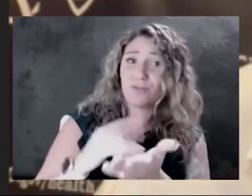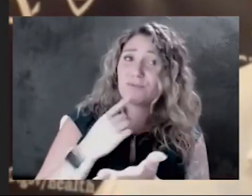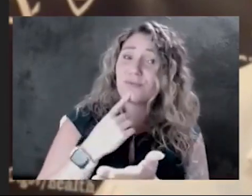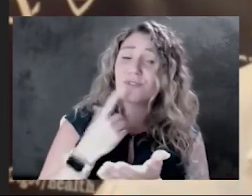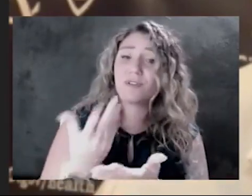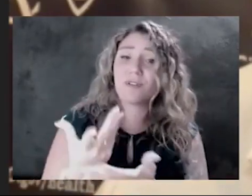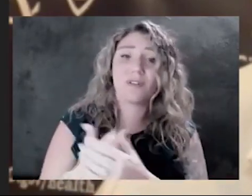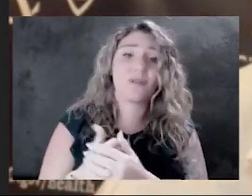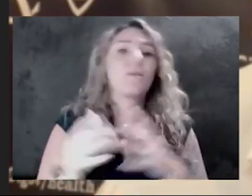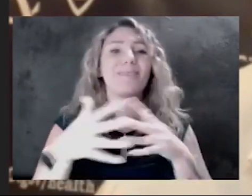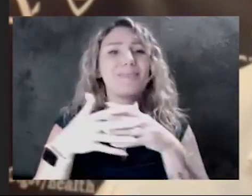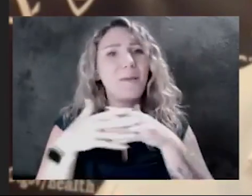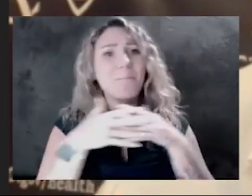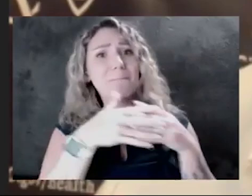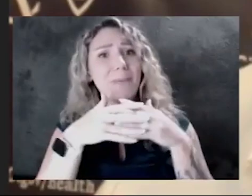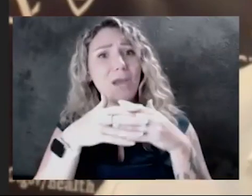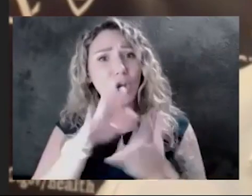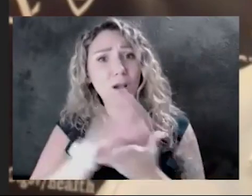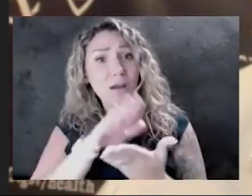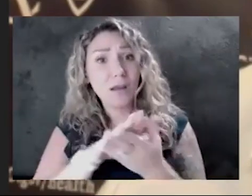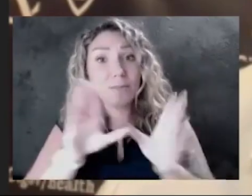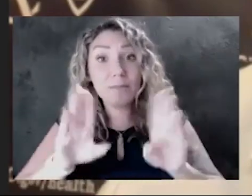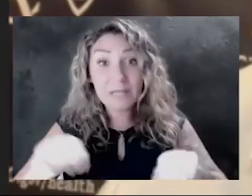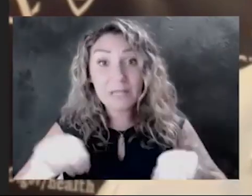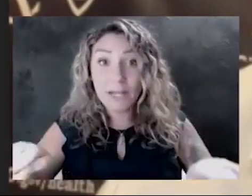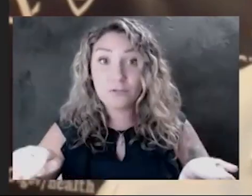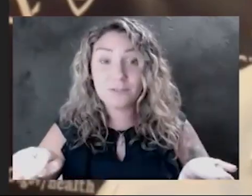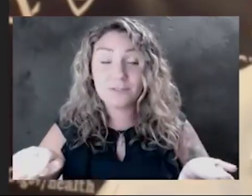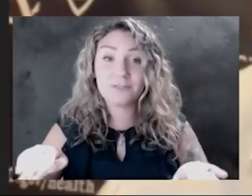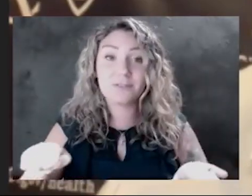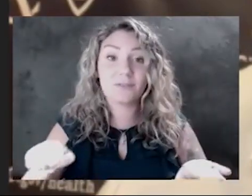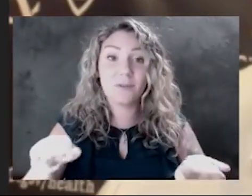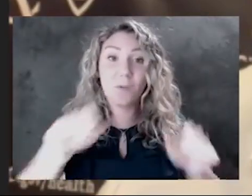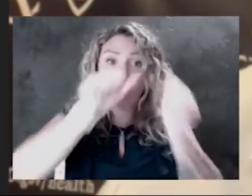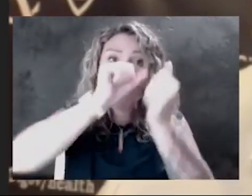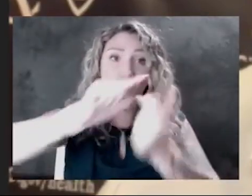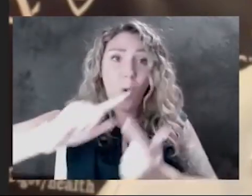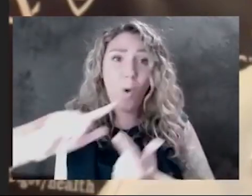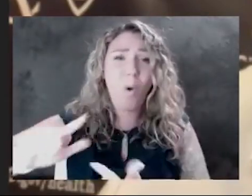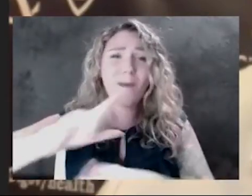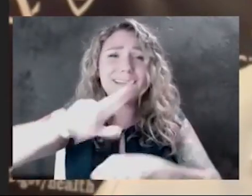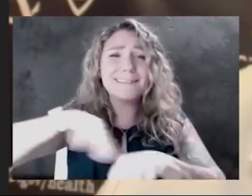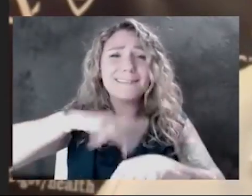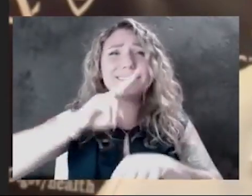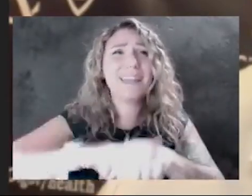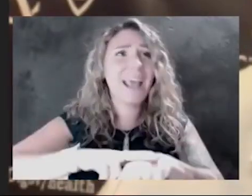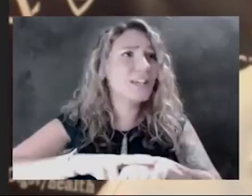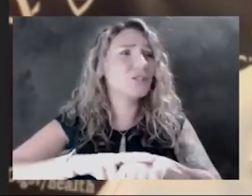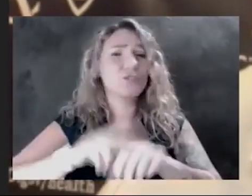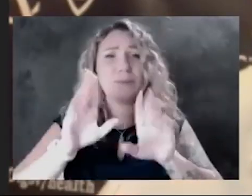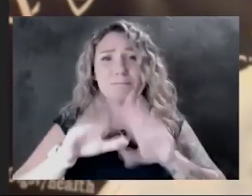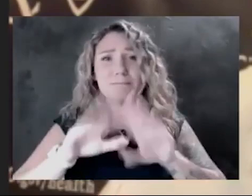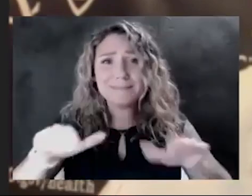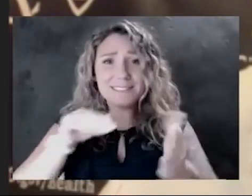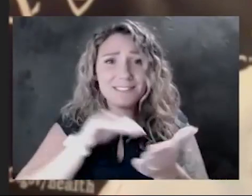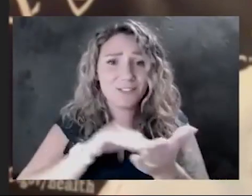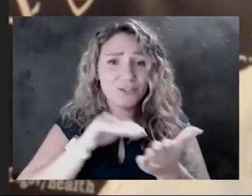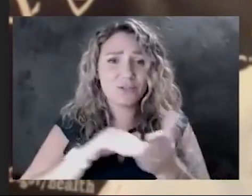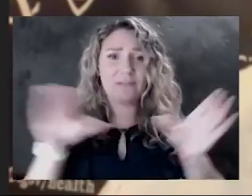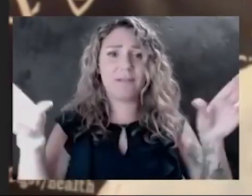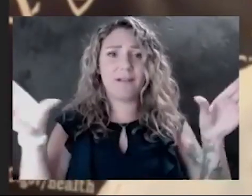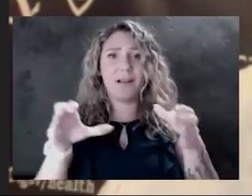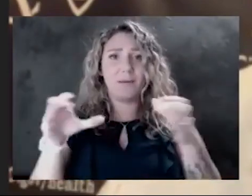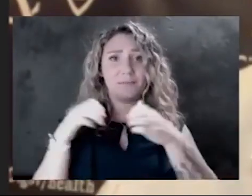know, the American Academy of Pediatrics, you know, these are all the national pediatricians who come together,